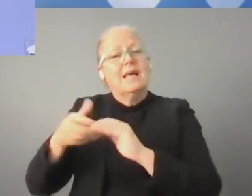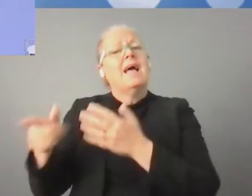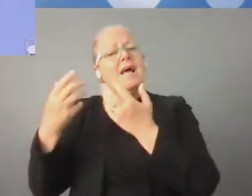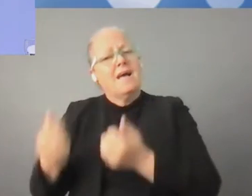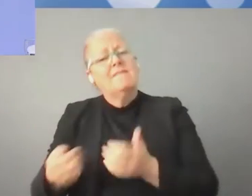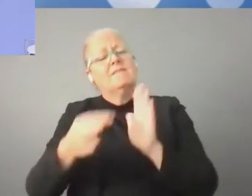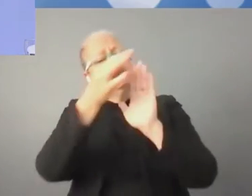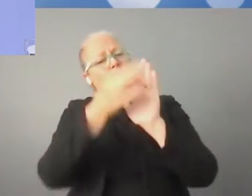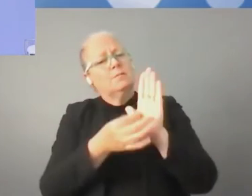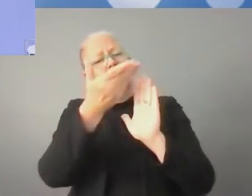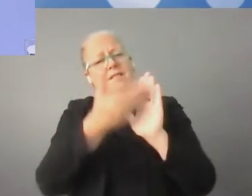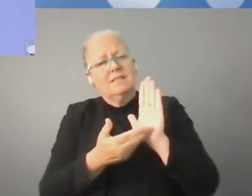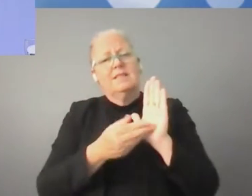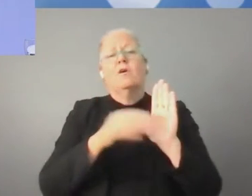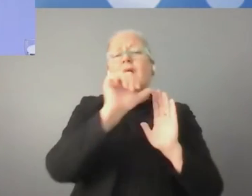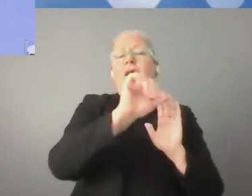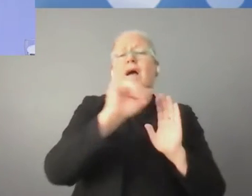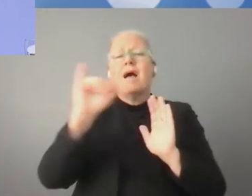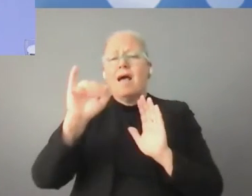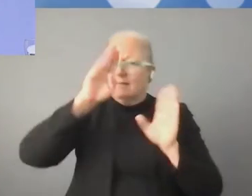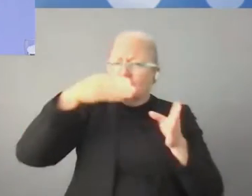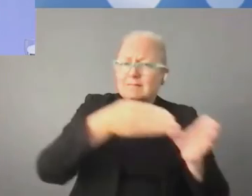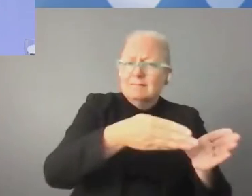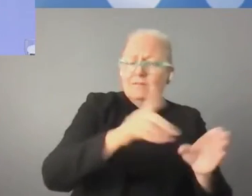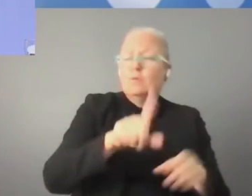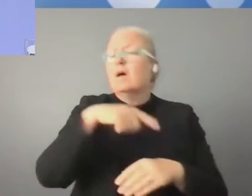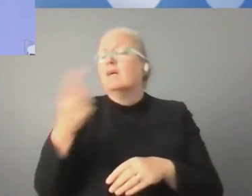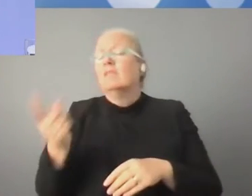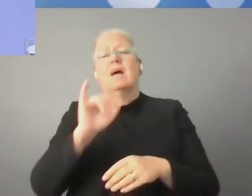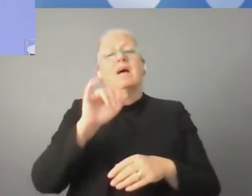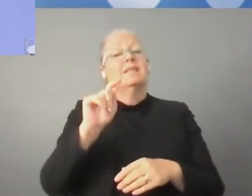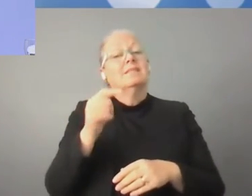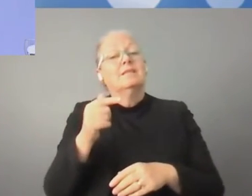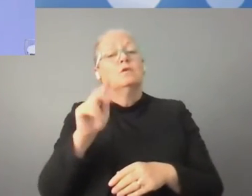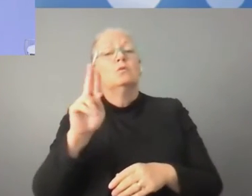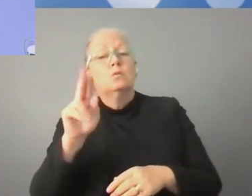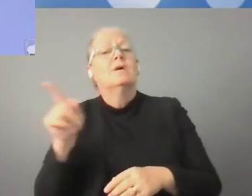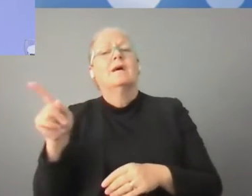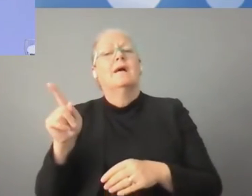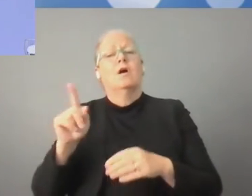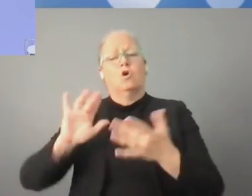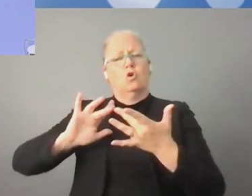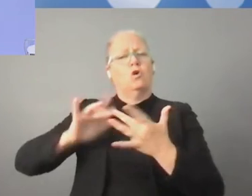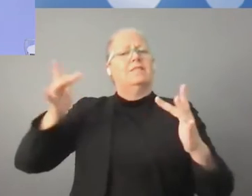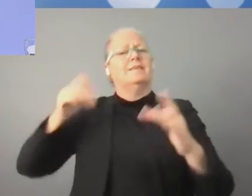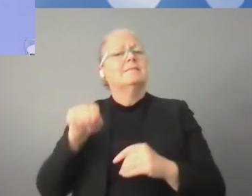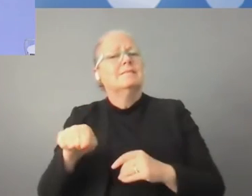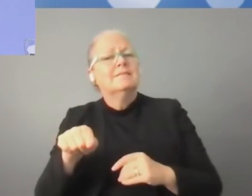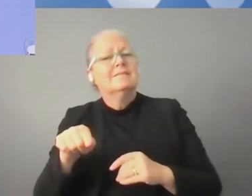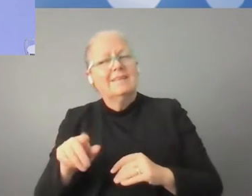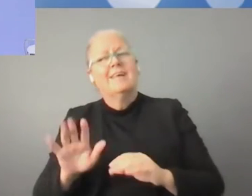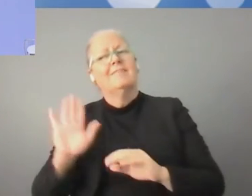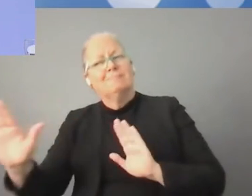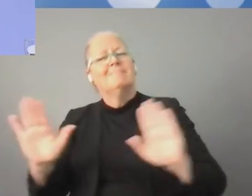artificial intelligence. Other, like ITU, are working on connectivity. I mean, the whole constellation of the